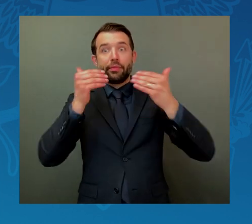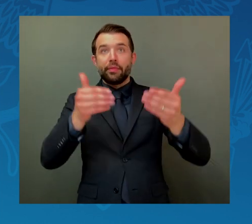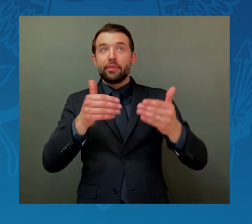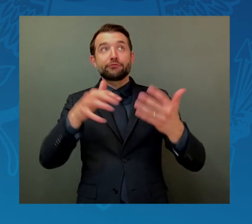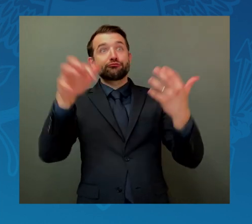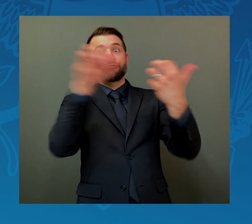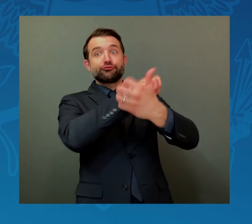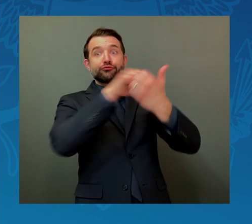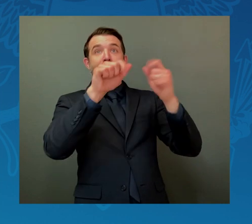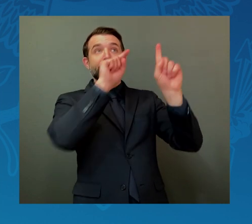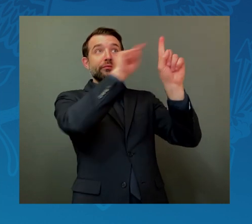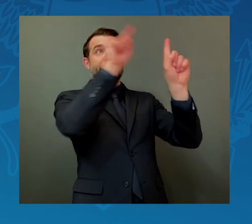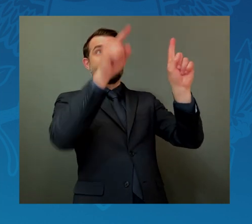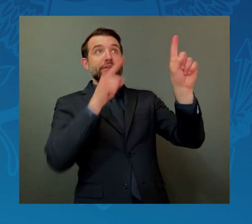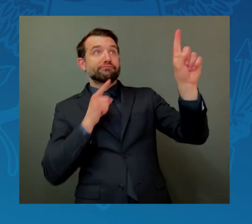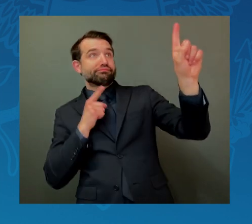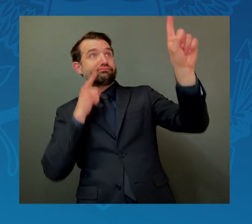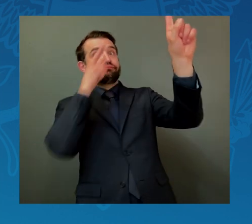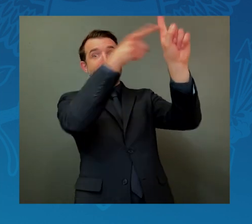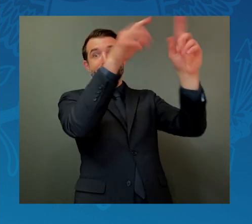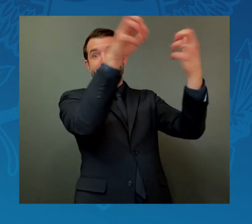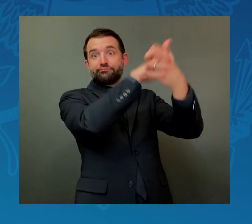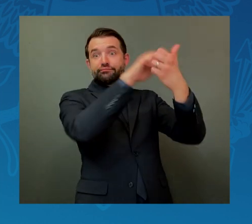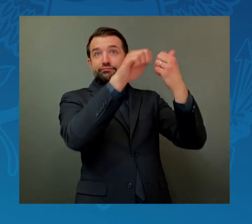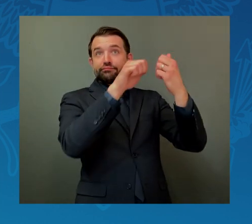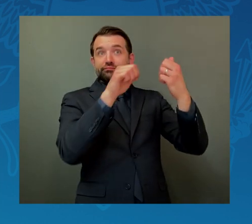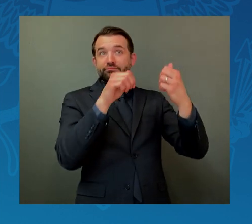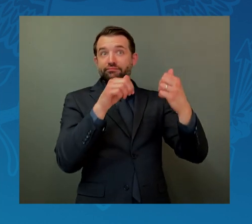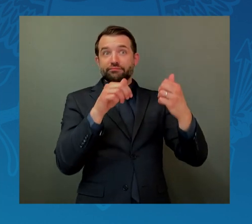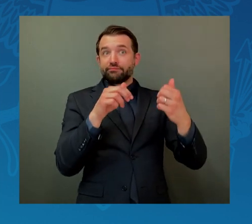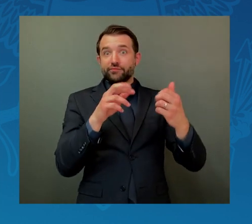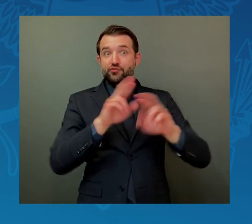anti-satellite missile testing.